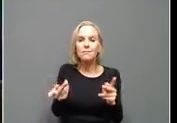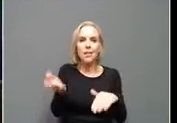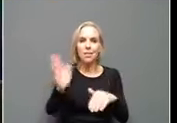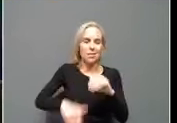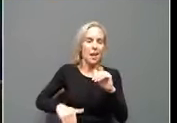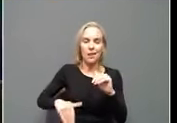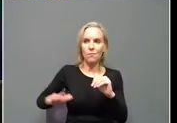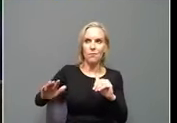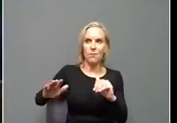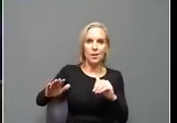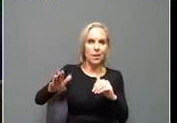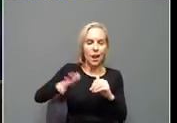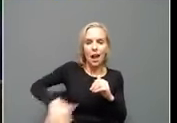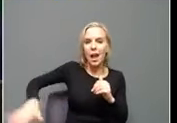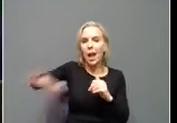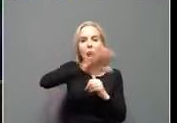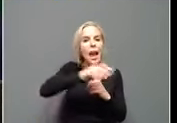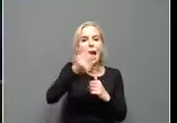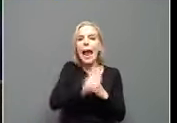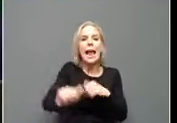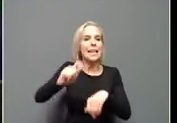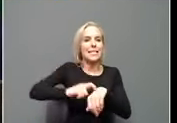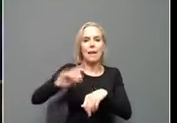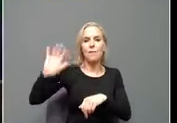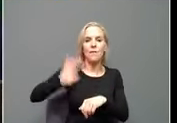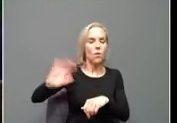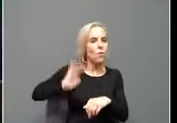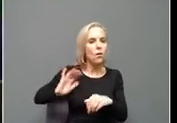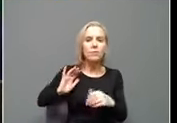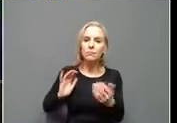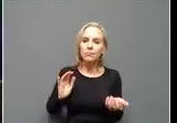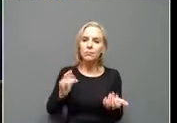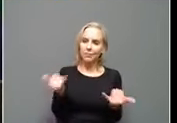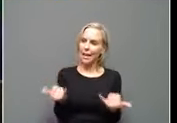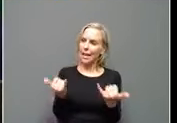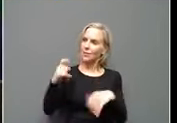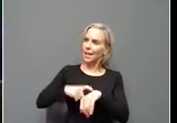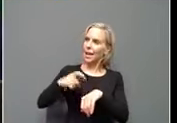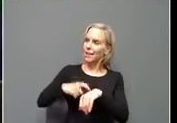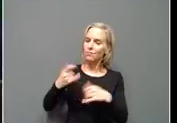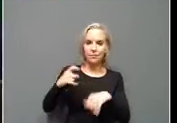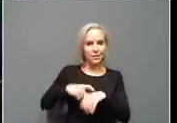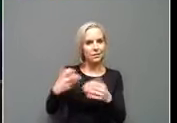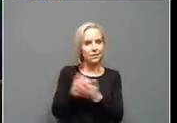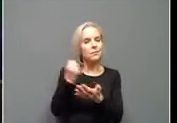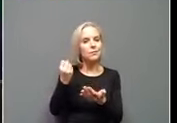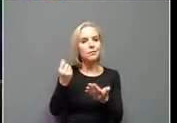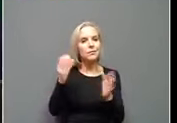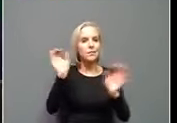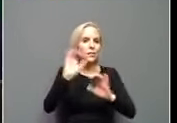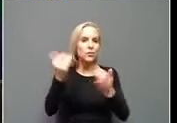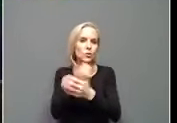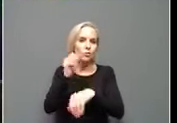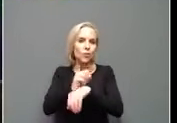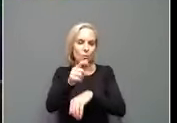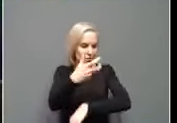everybody, just about any time before. Now's the time. Now's the time. You get that vaccine, you're safe. Kids are